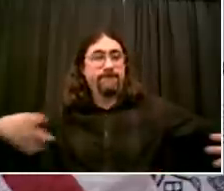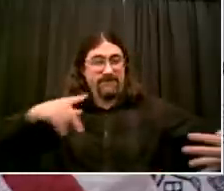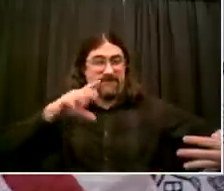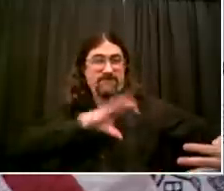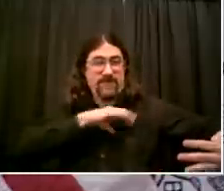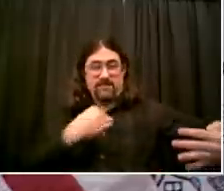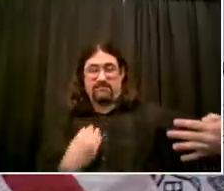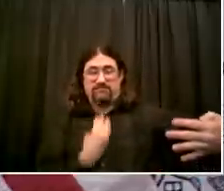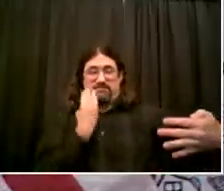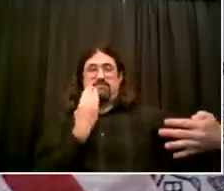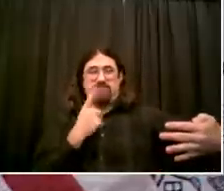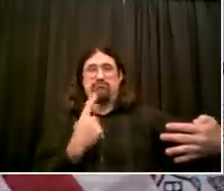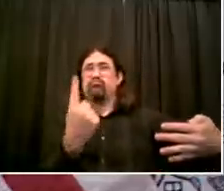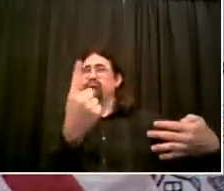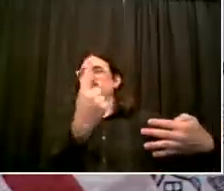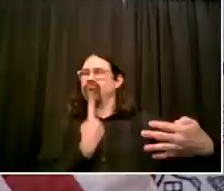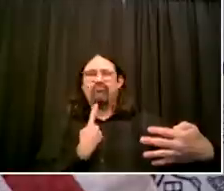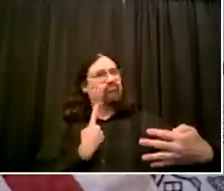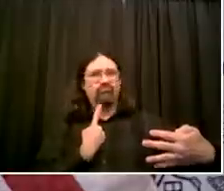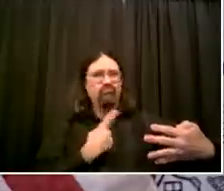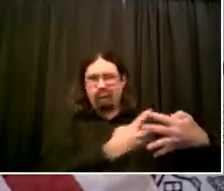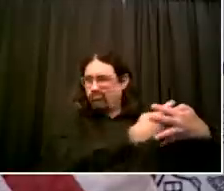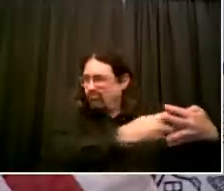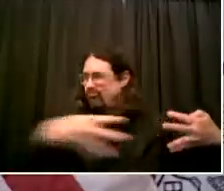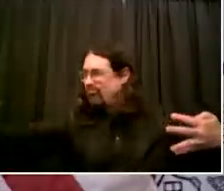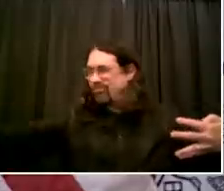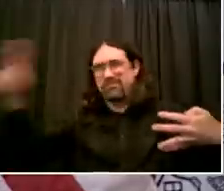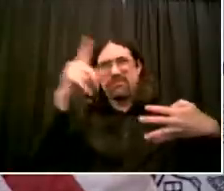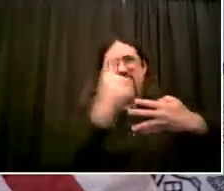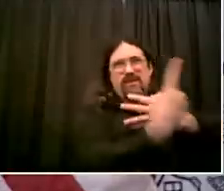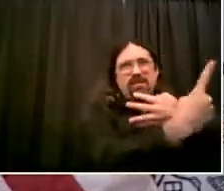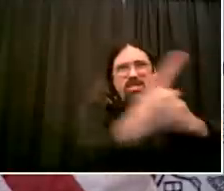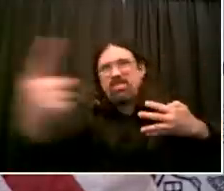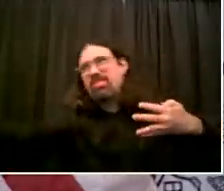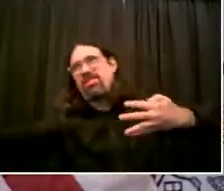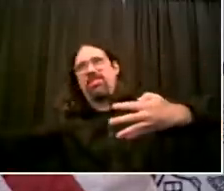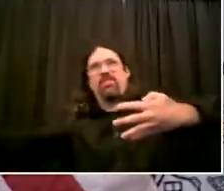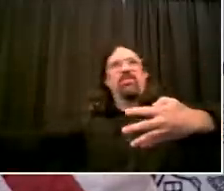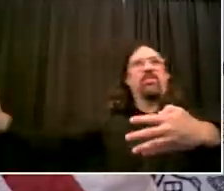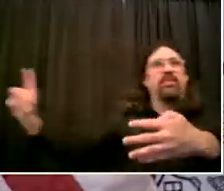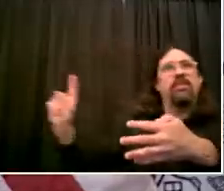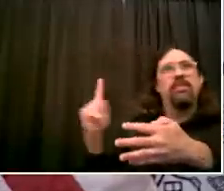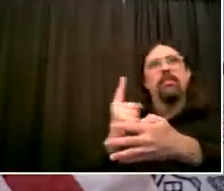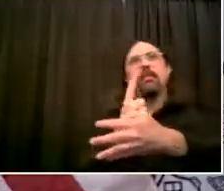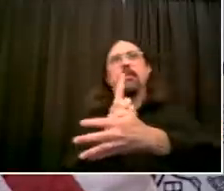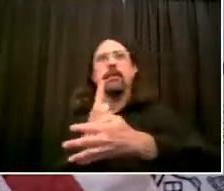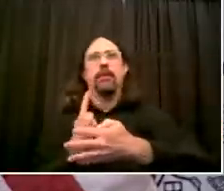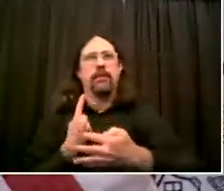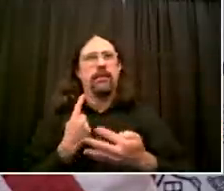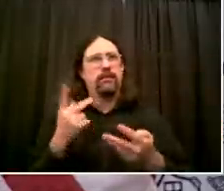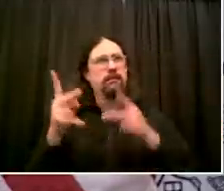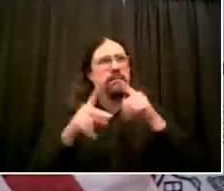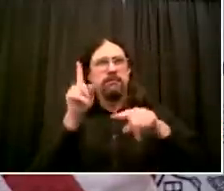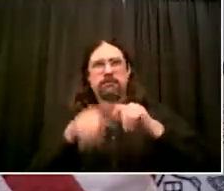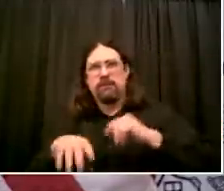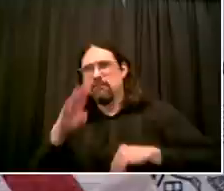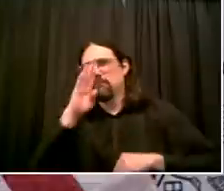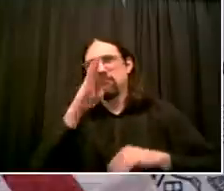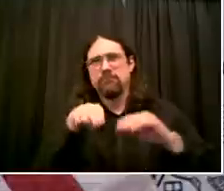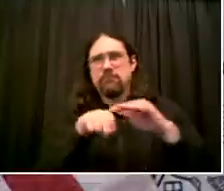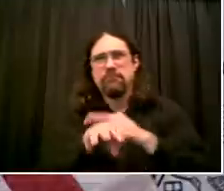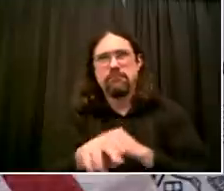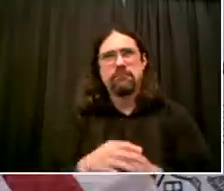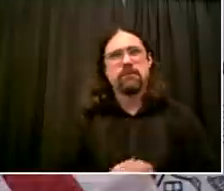Did the mayor's office give the department permission to do this? Did the DOT give the department permission to do this? And